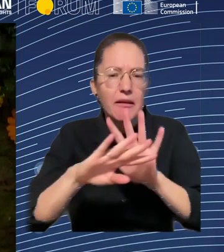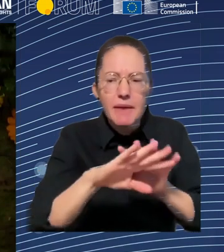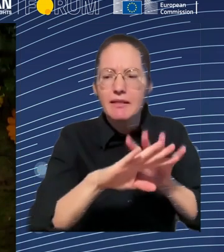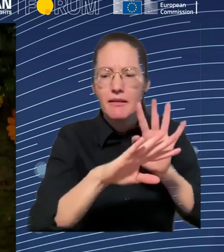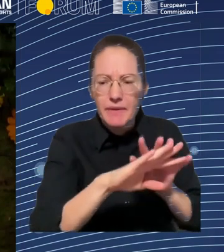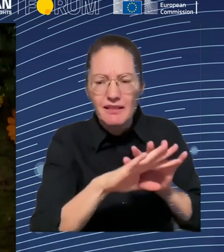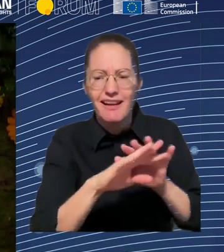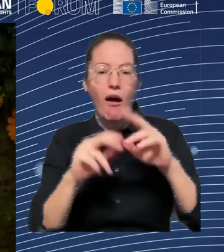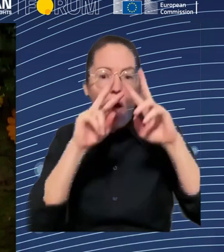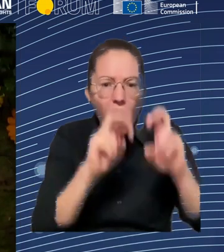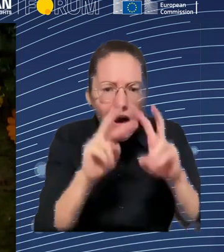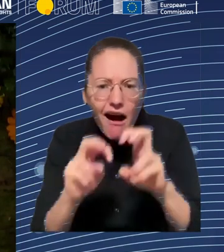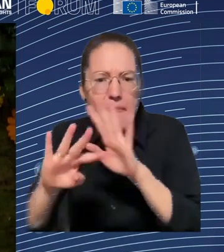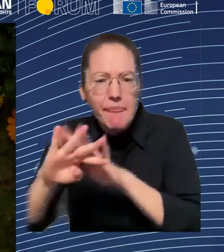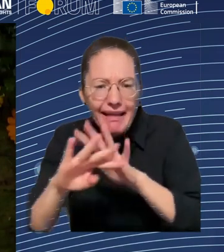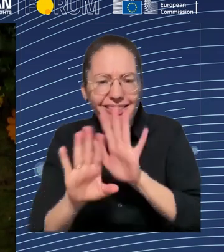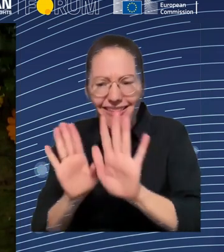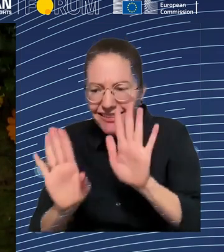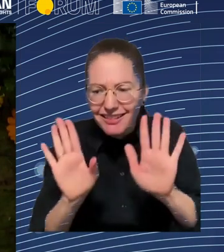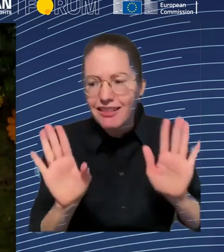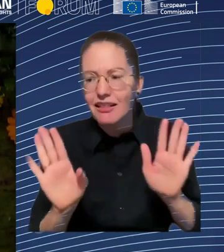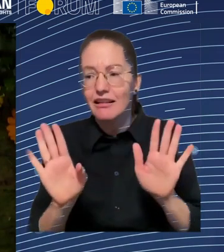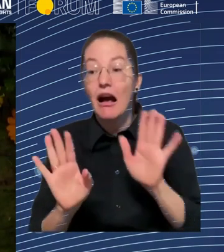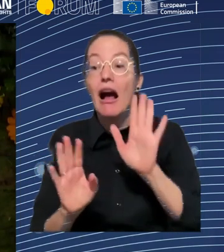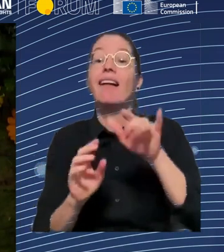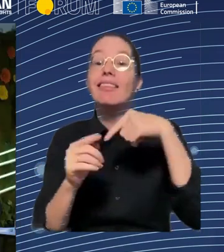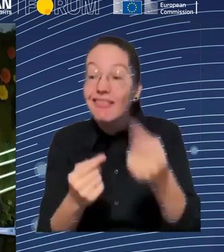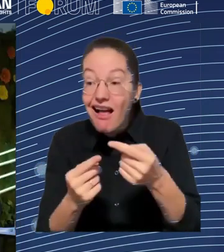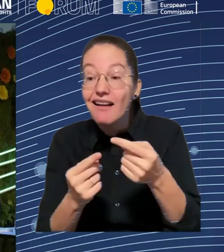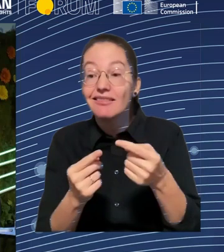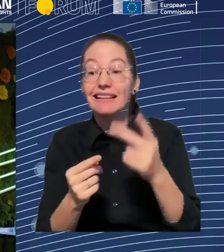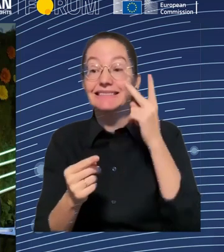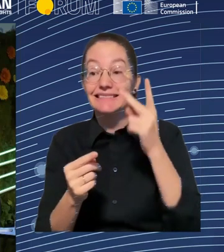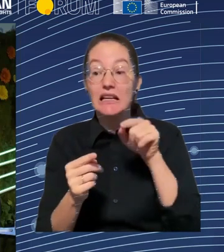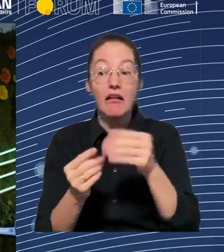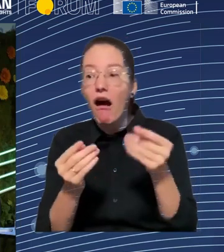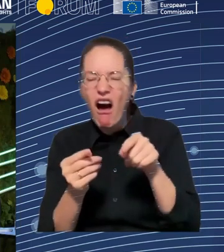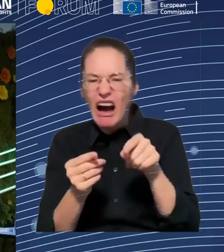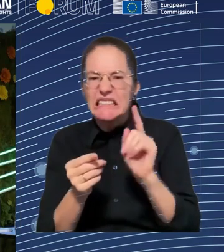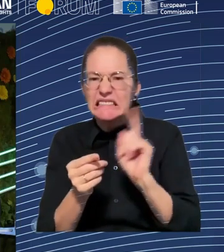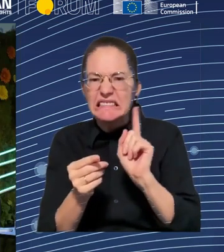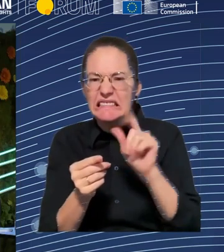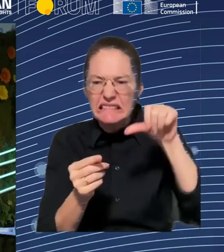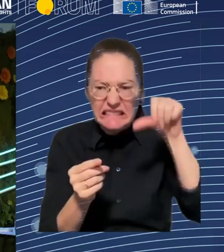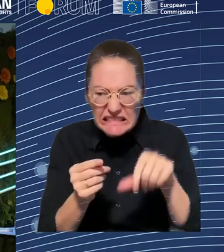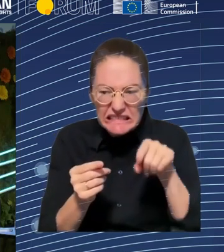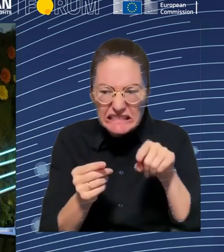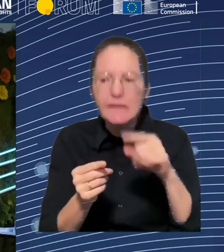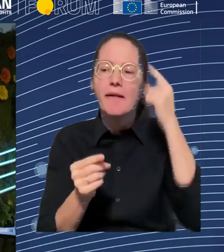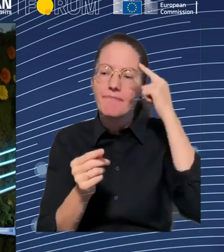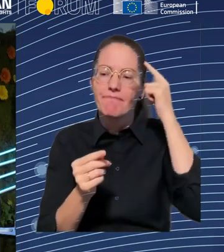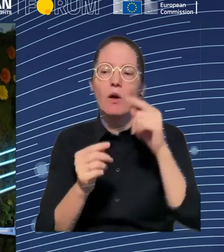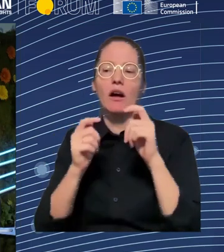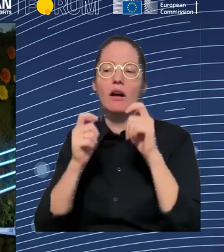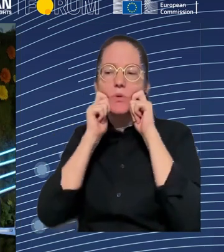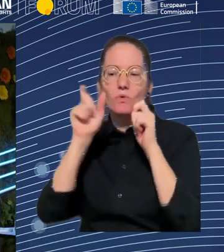error can be quite deterministic, and can be very certain, and in very fixed patterns. So, those are, I think, the three key challenges when we start thinking about algorithmic management. And I